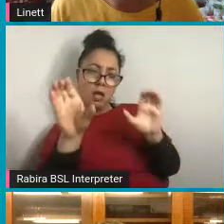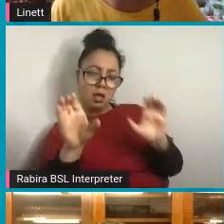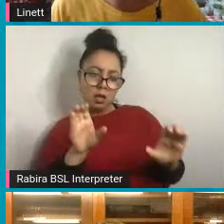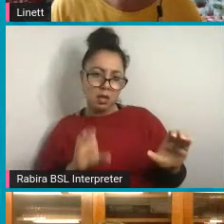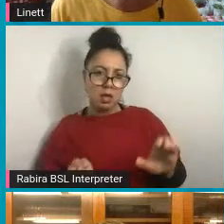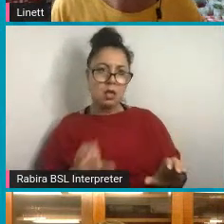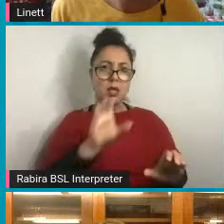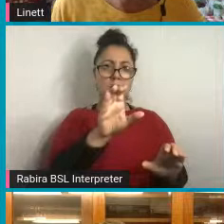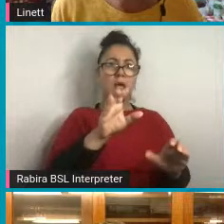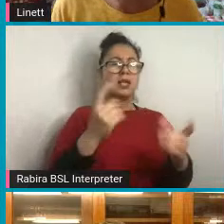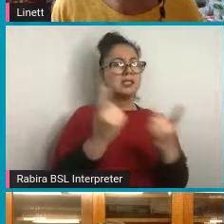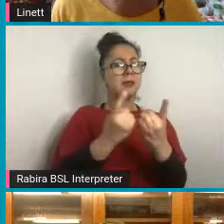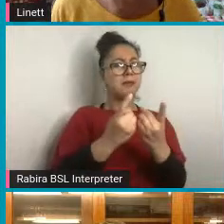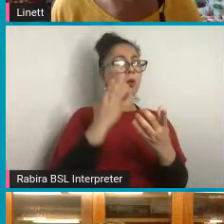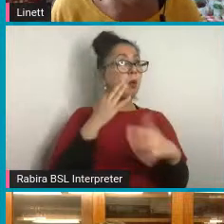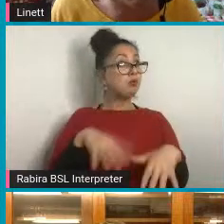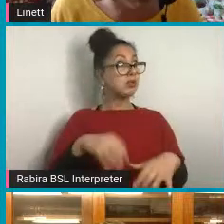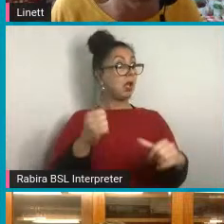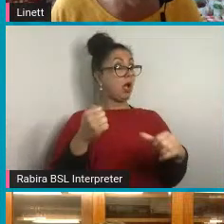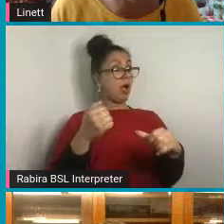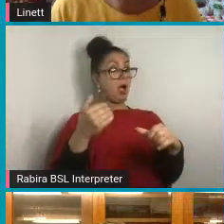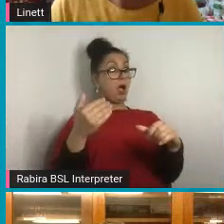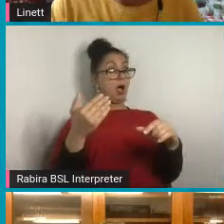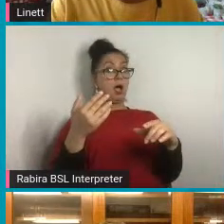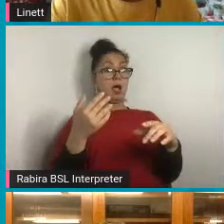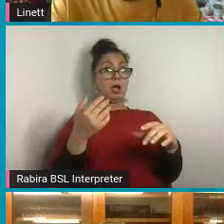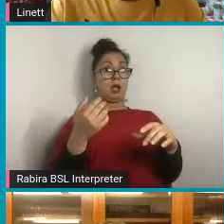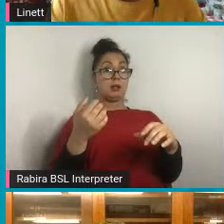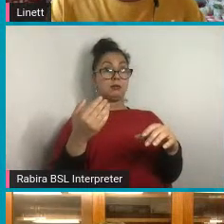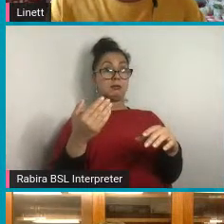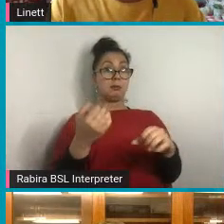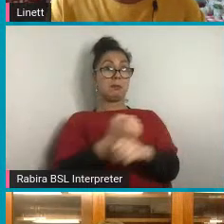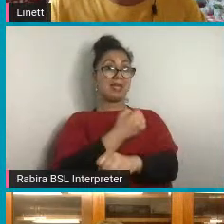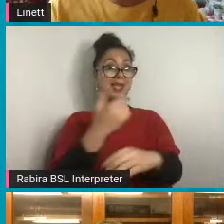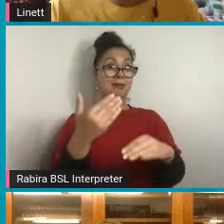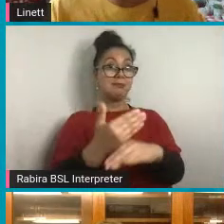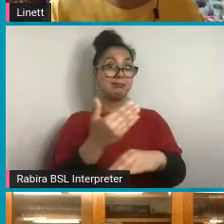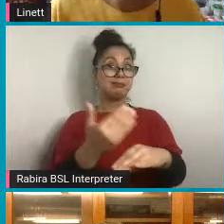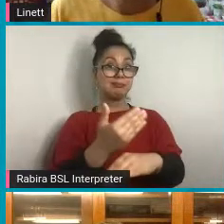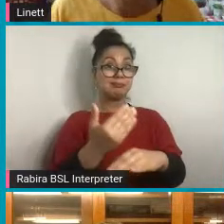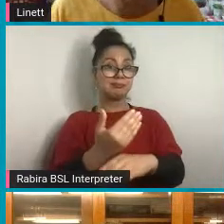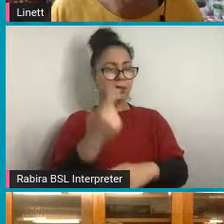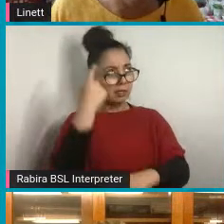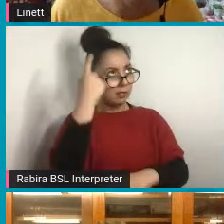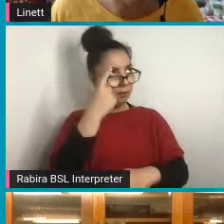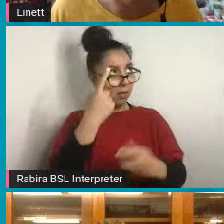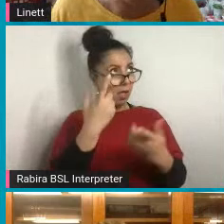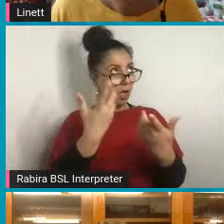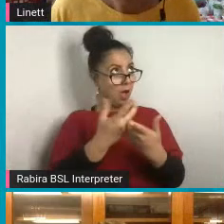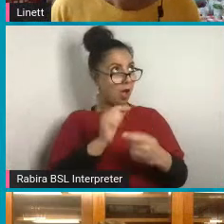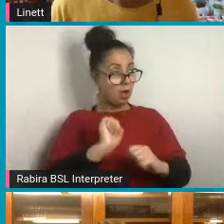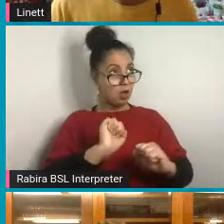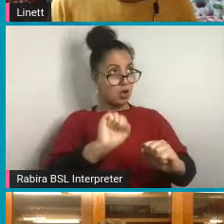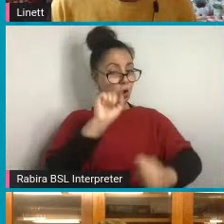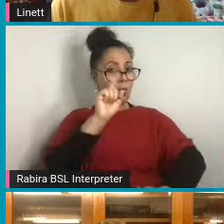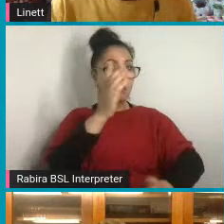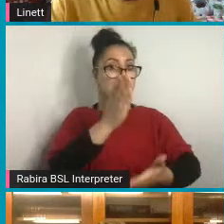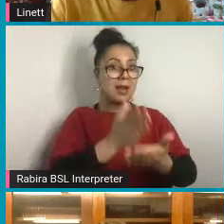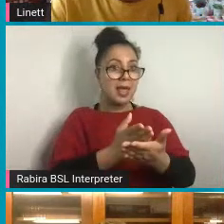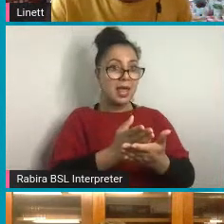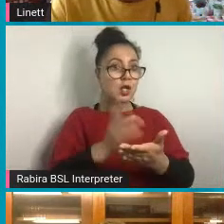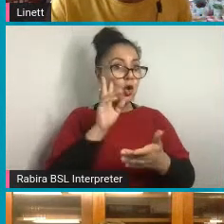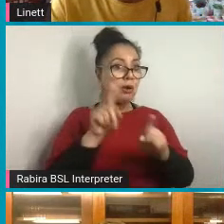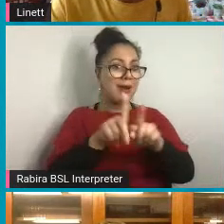practical that you can think about if your pledges, how your pledge might look on the page. And